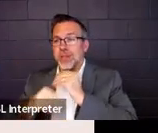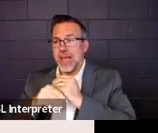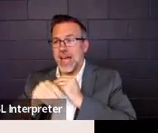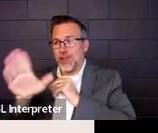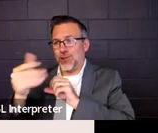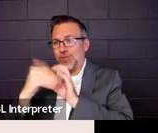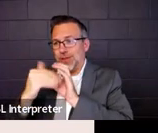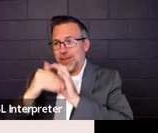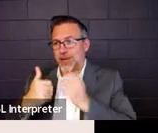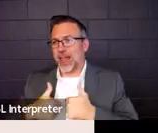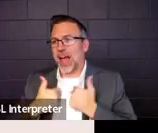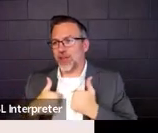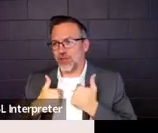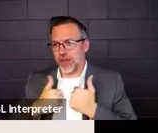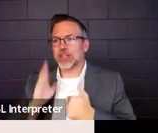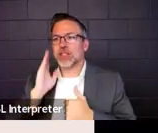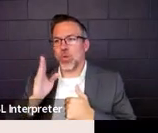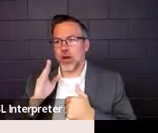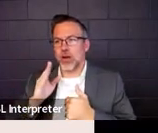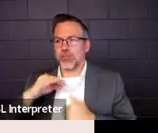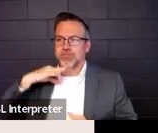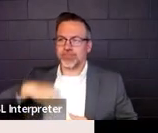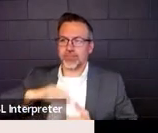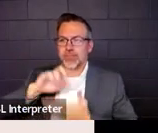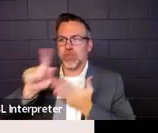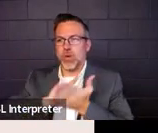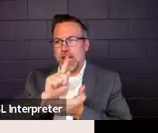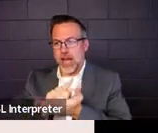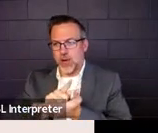your contact hour and a whole bunch of goodies.